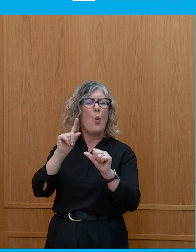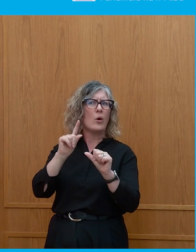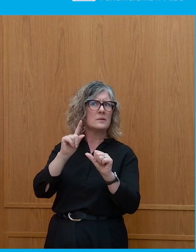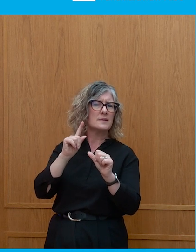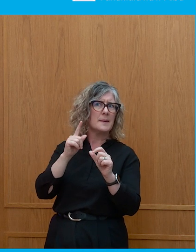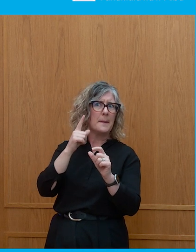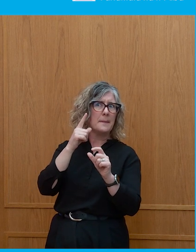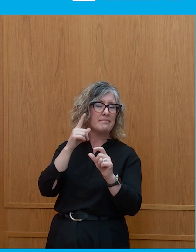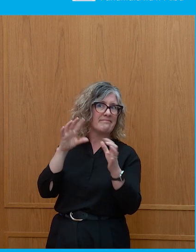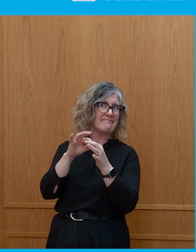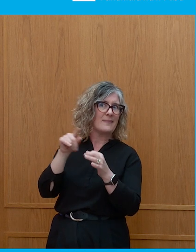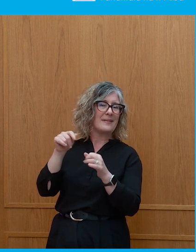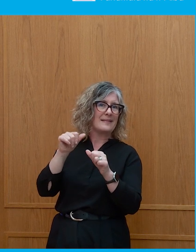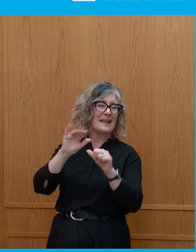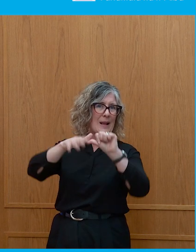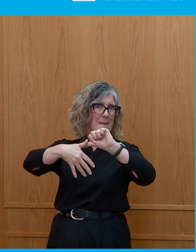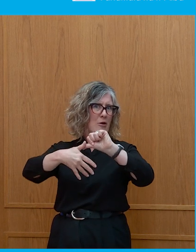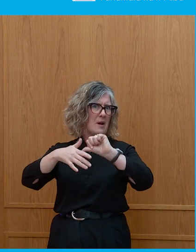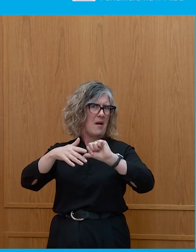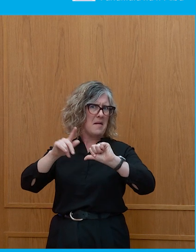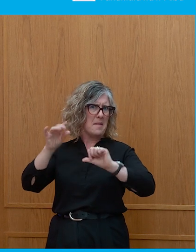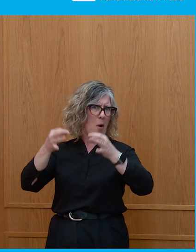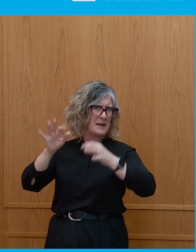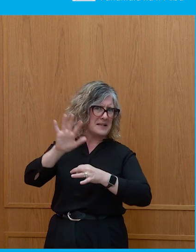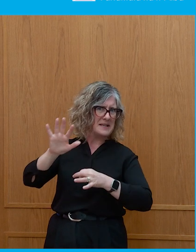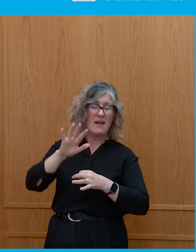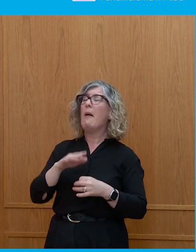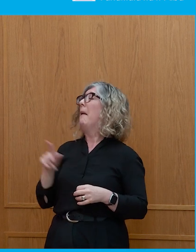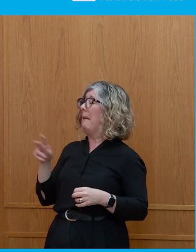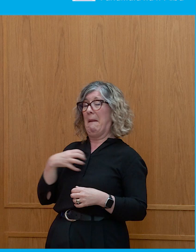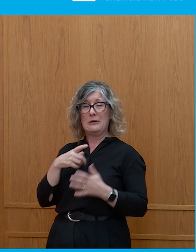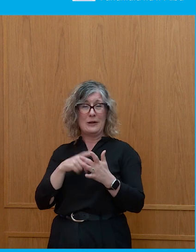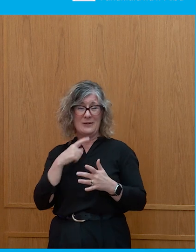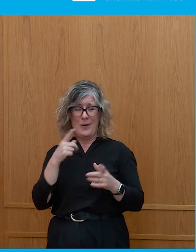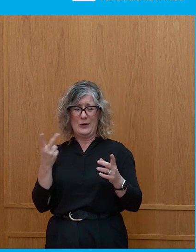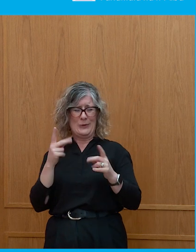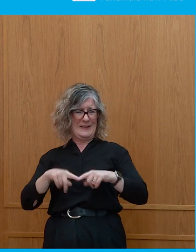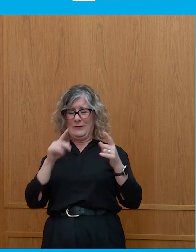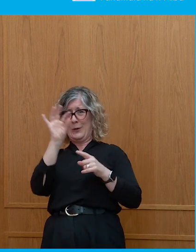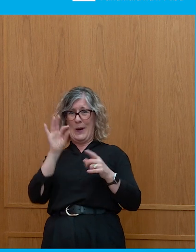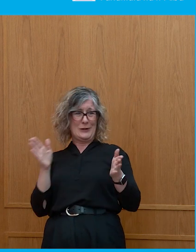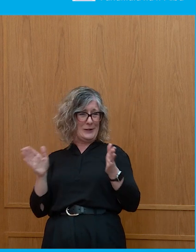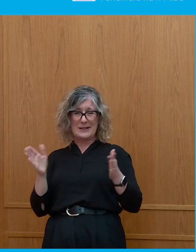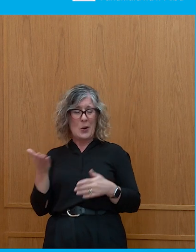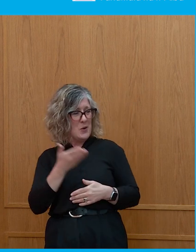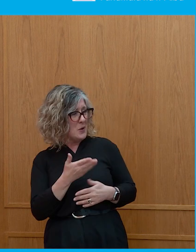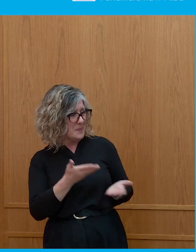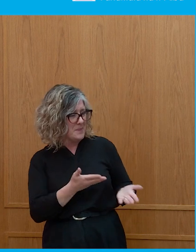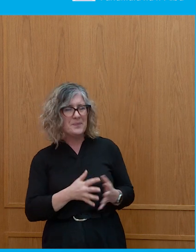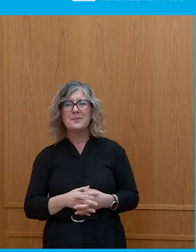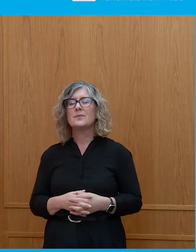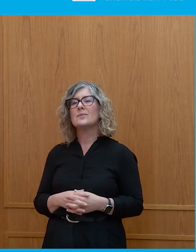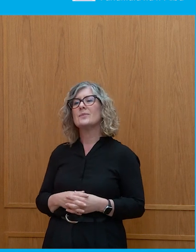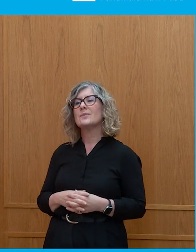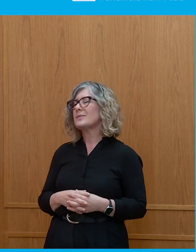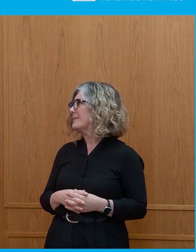quite related, but two good questions. So this will be the last round of questions we have. So any, would you like to kick off with this one? Jason? No, no,